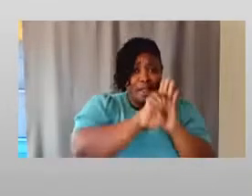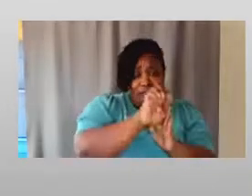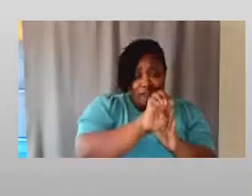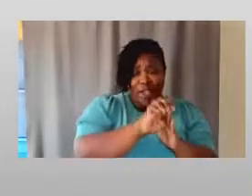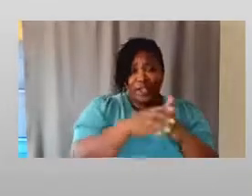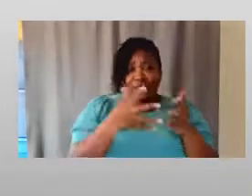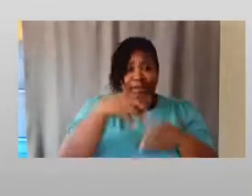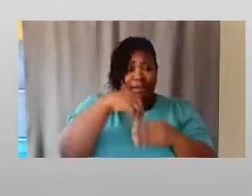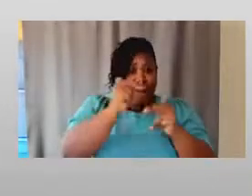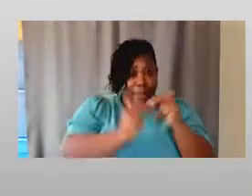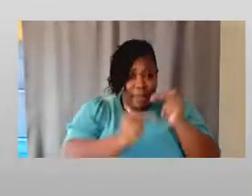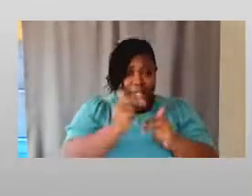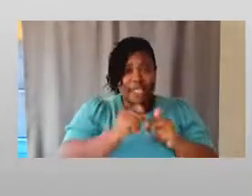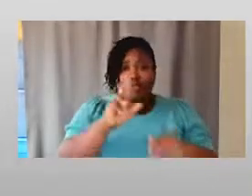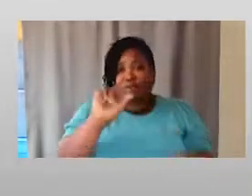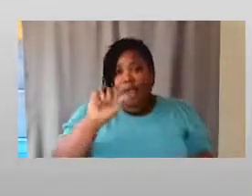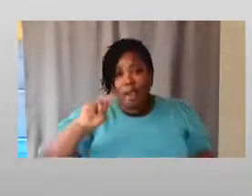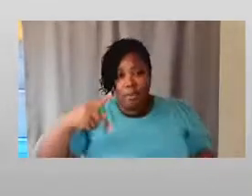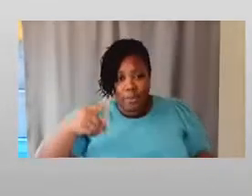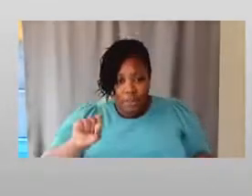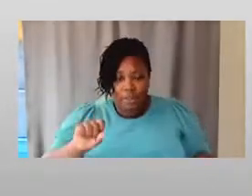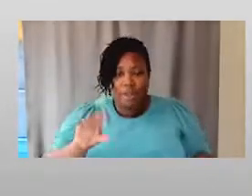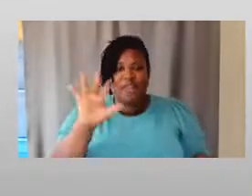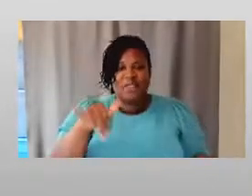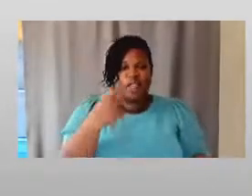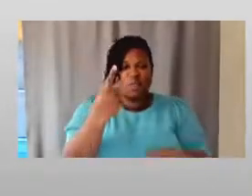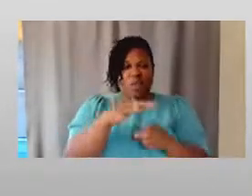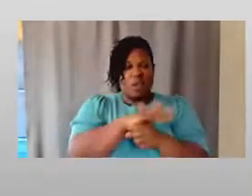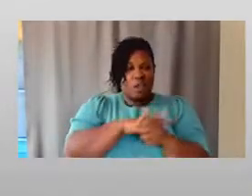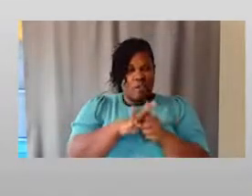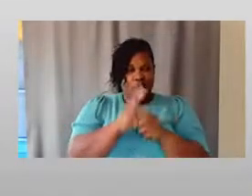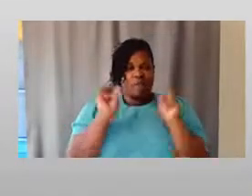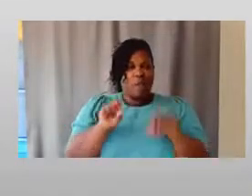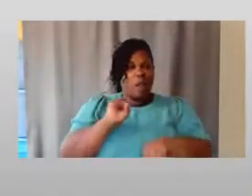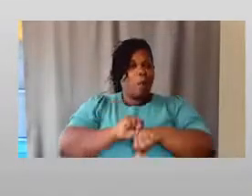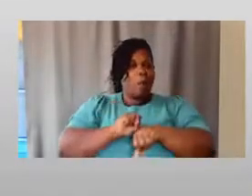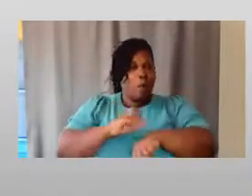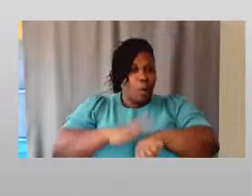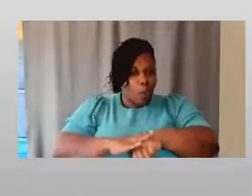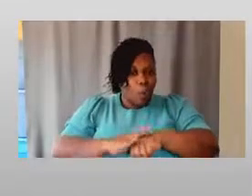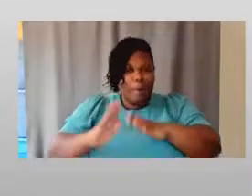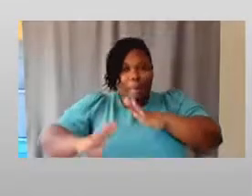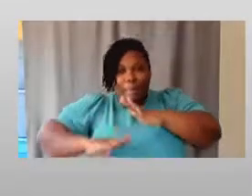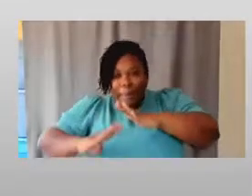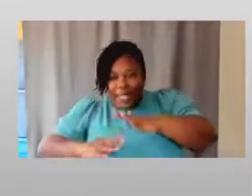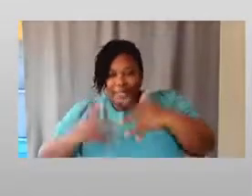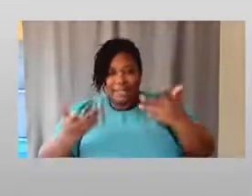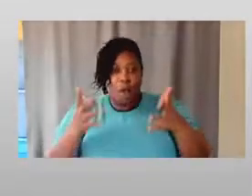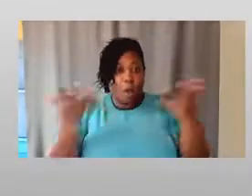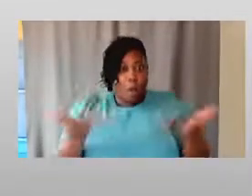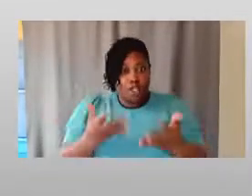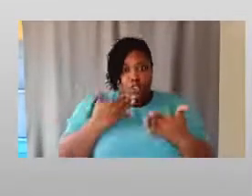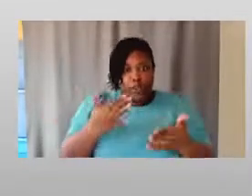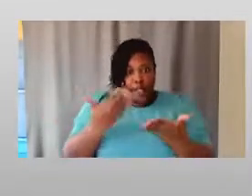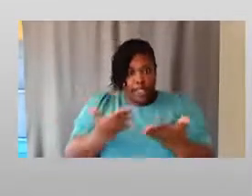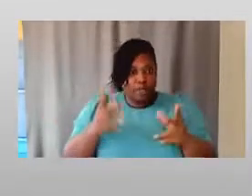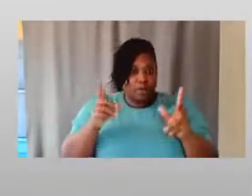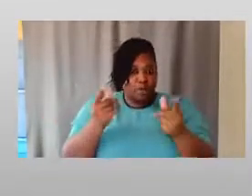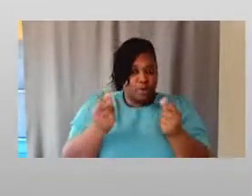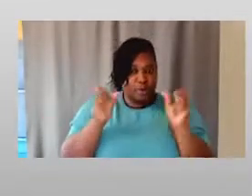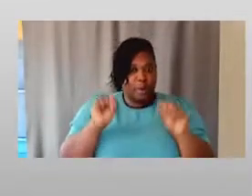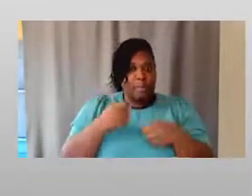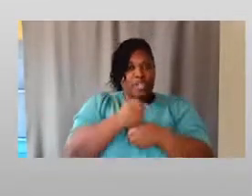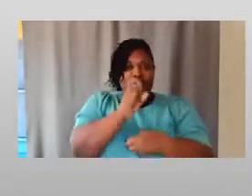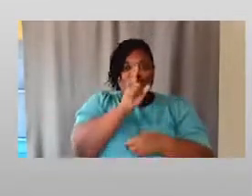ramps and so forth. So that's one area you can work on, too, kind of that basic what's a good thing to do to make sure that everybody's included. So,